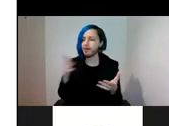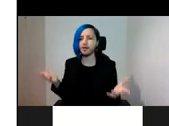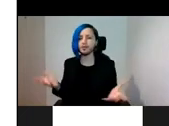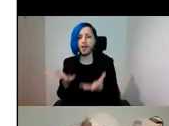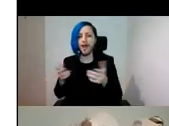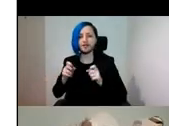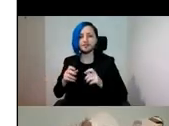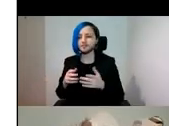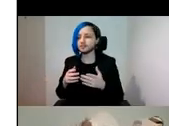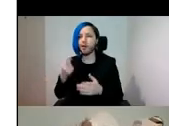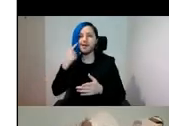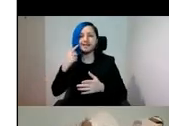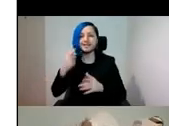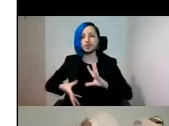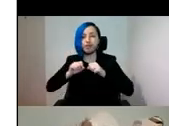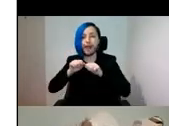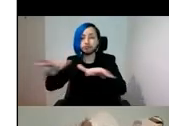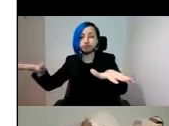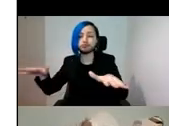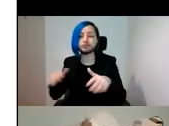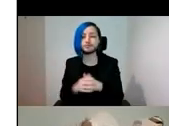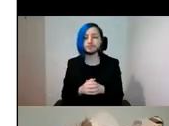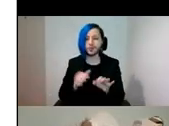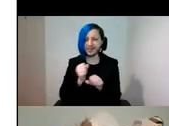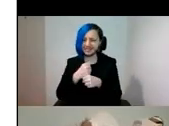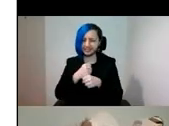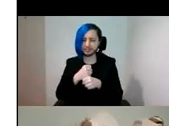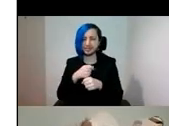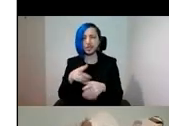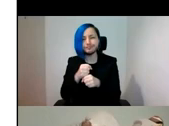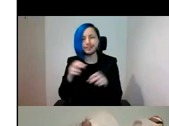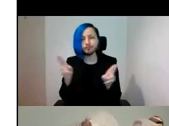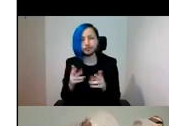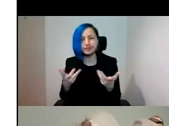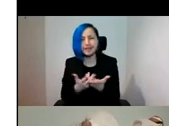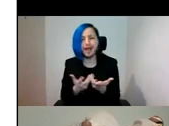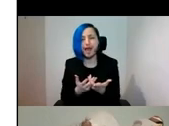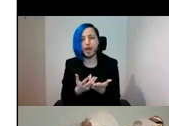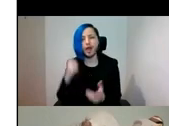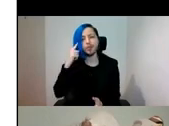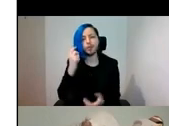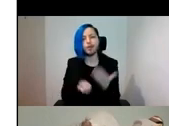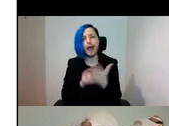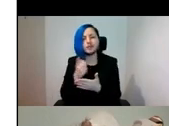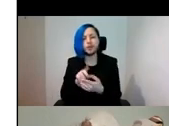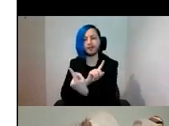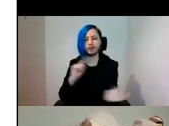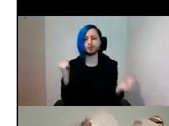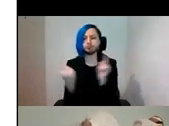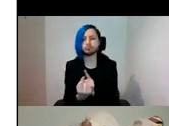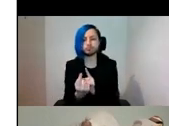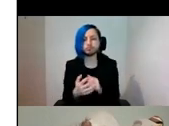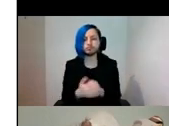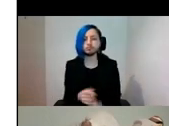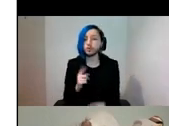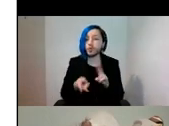Now, in an attempt to relieve the tension, I wondered what will happen if we turn the tables? What